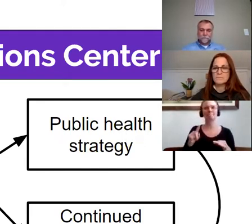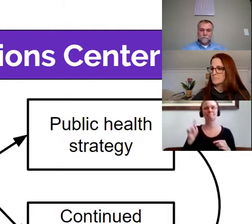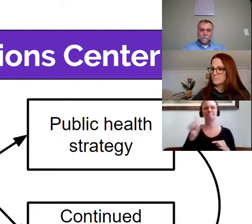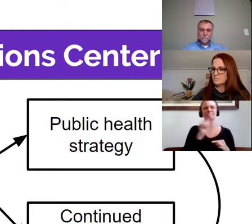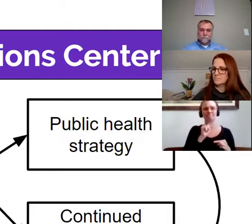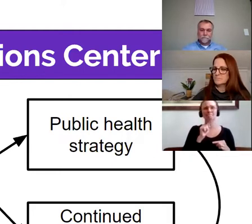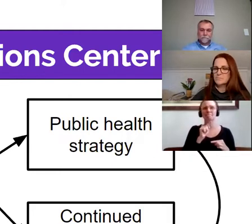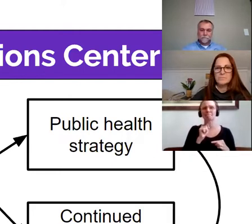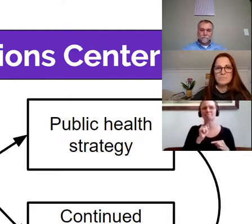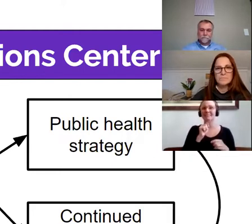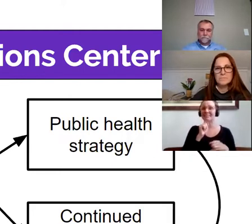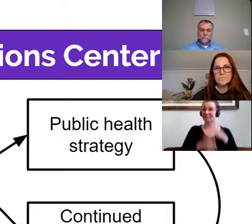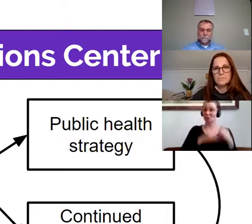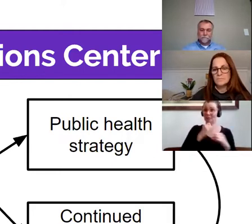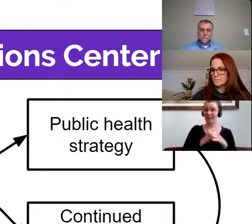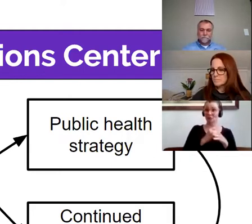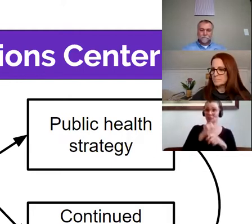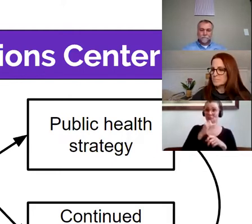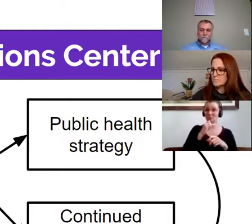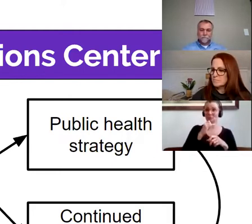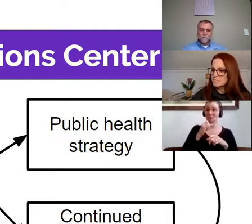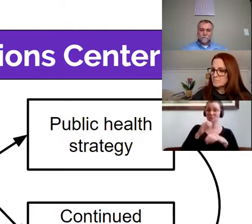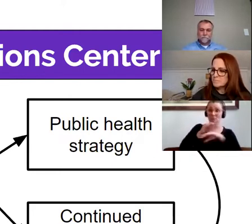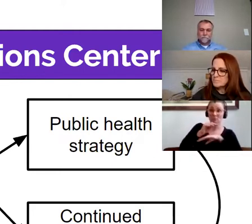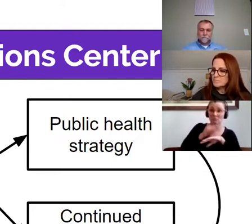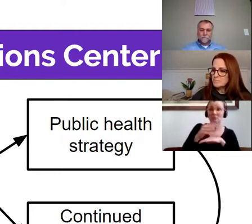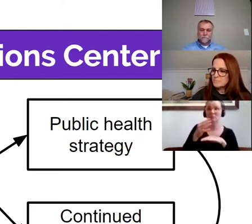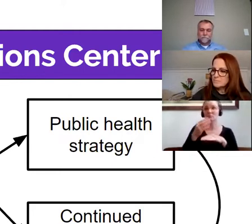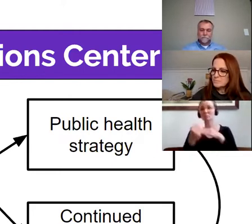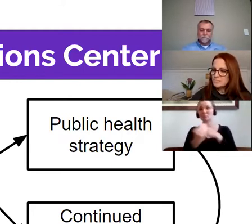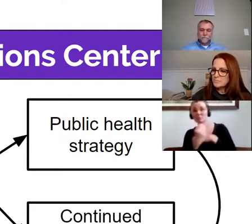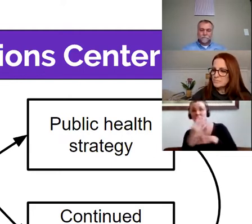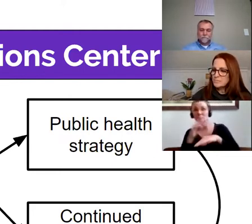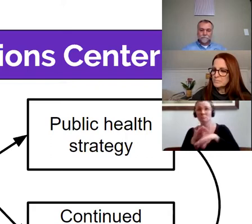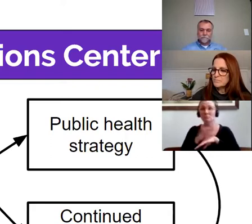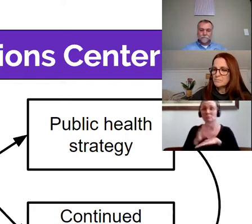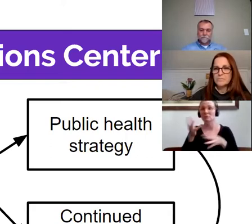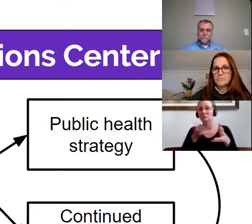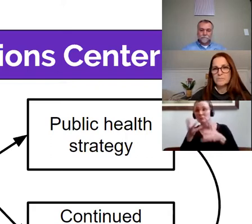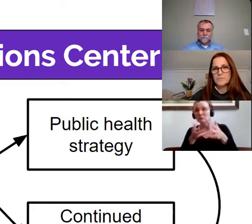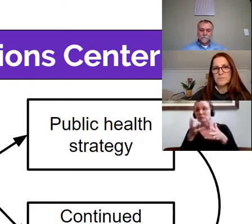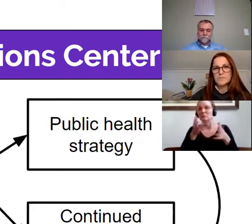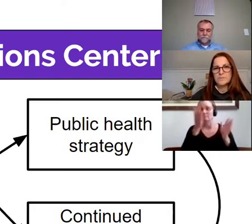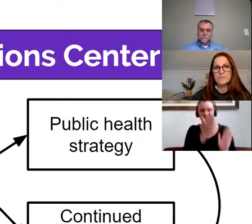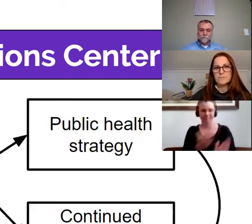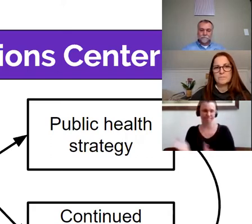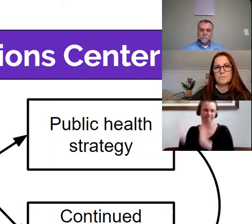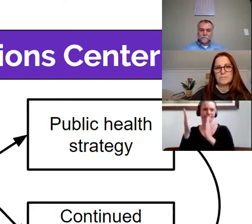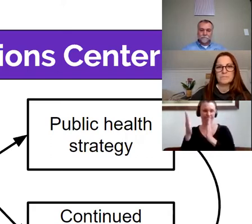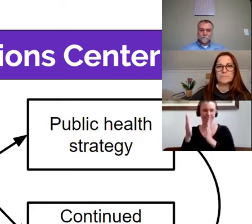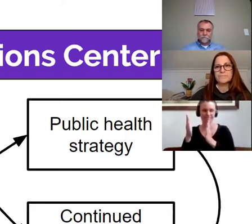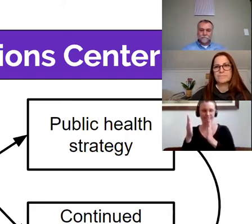consultants, our emergency operations response team and plan, and our emergency operations response center.